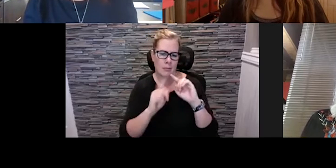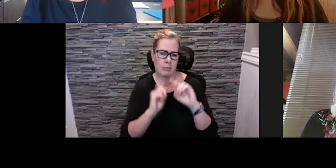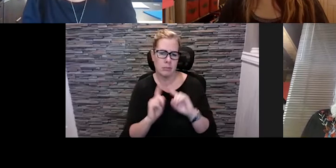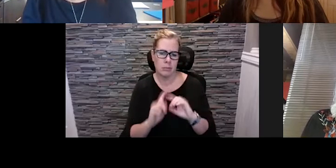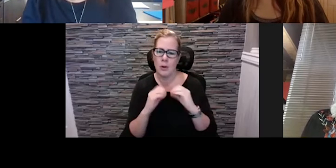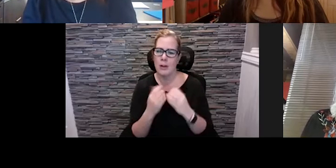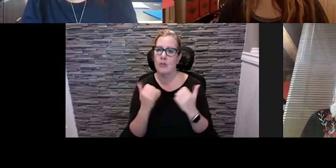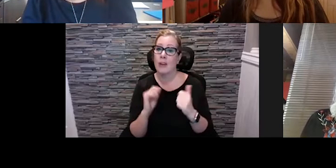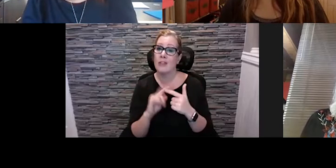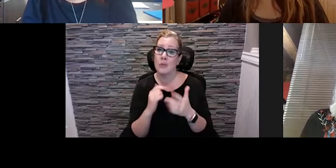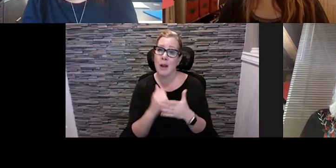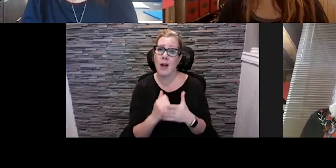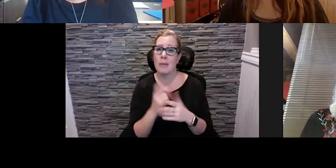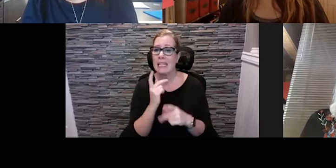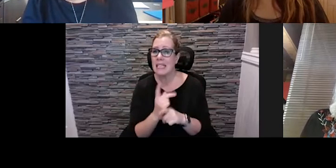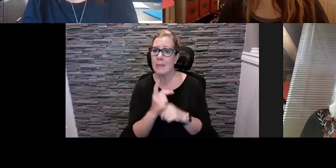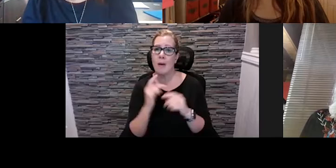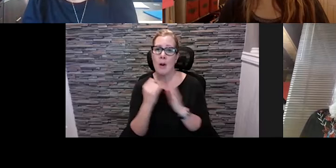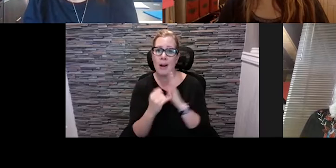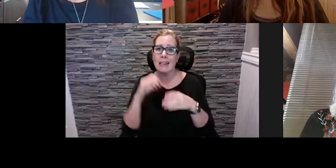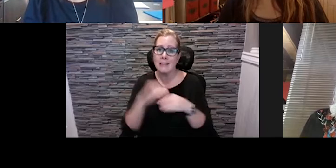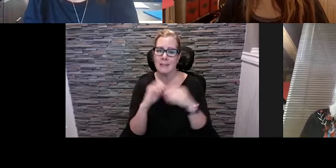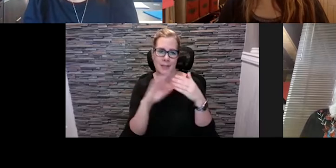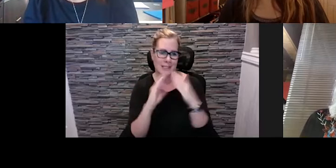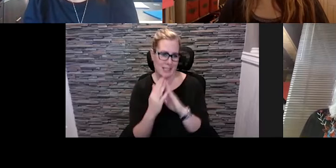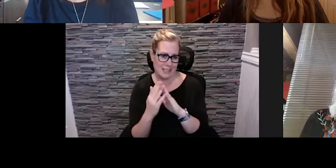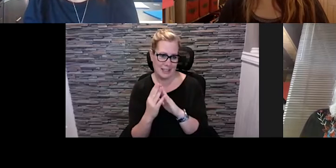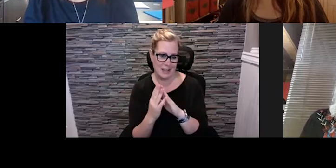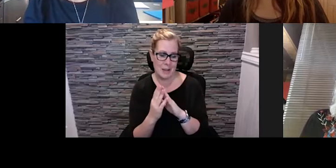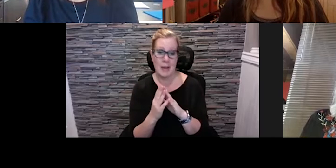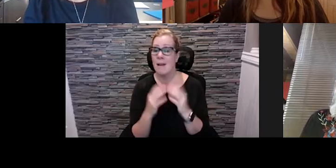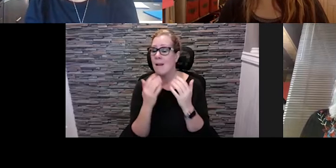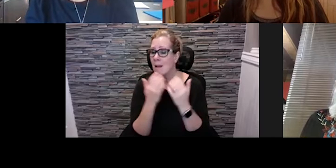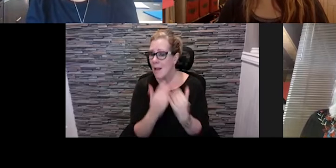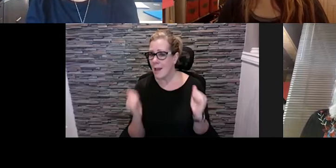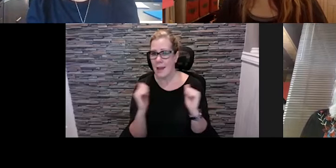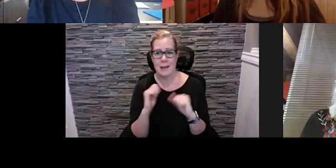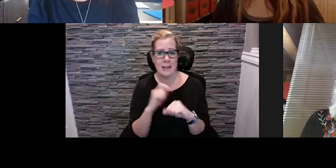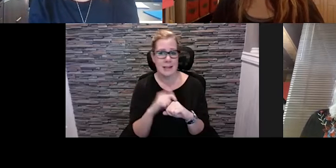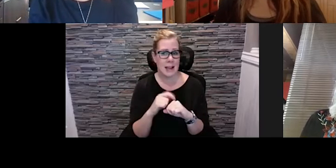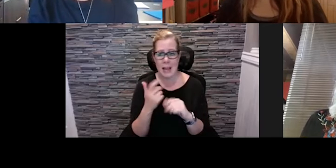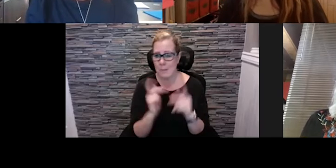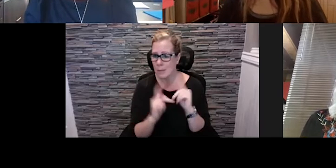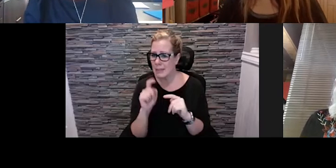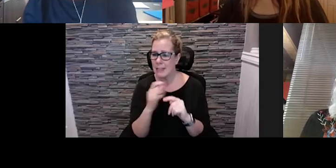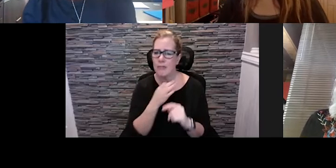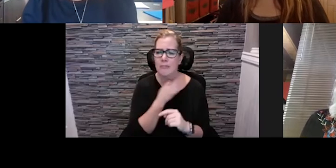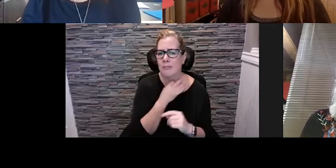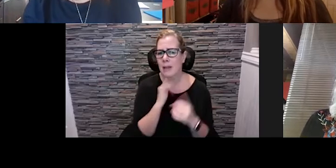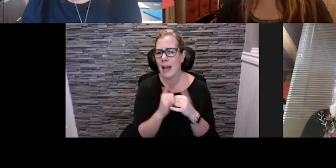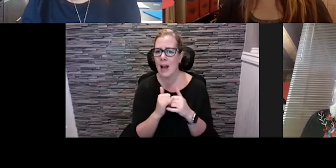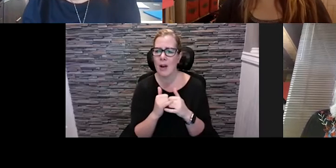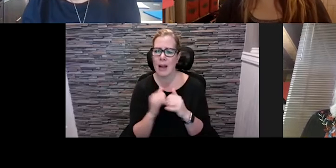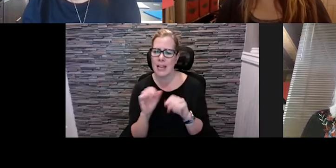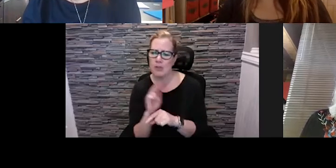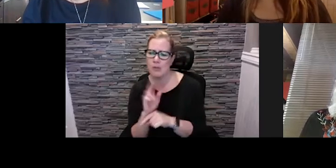hard to animate our city in different ways that we can pull this together but if anytime if there's needing to talk through what an event might look like or how you utilize